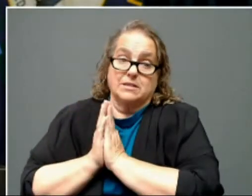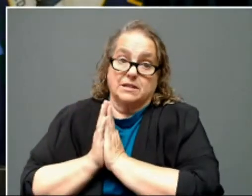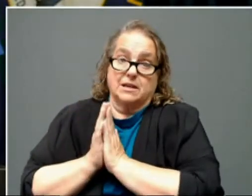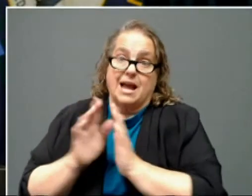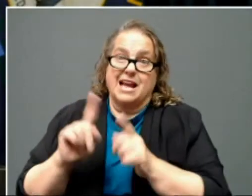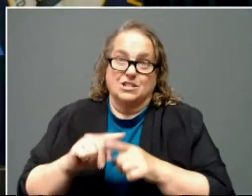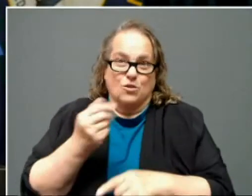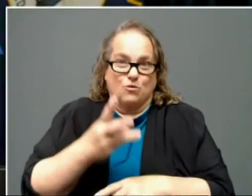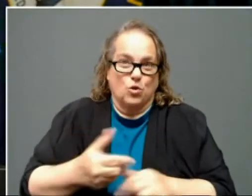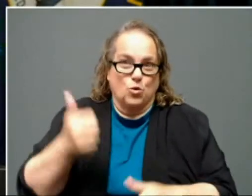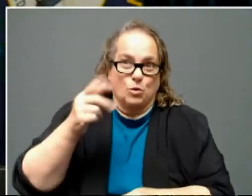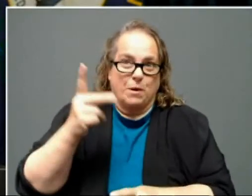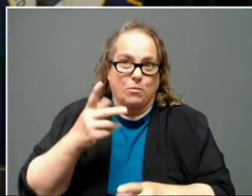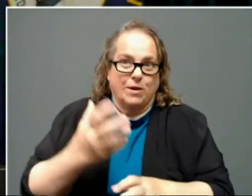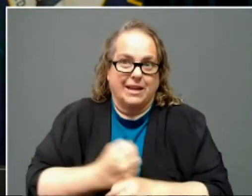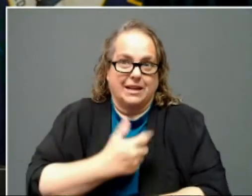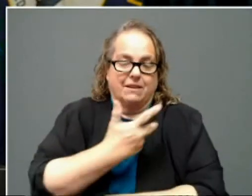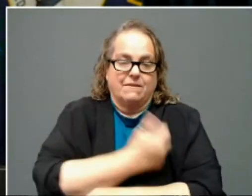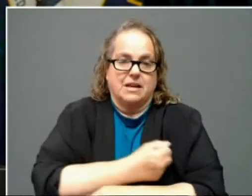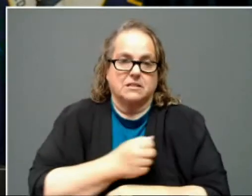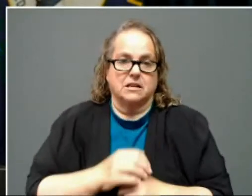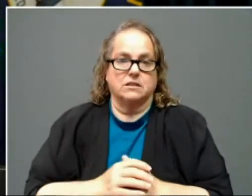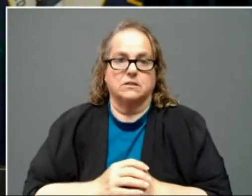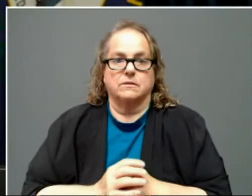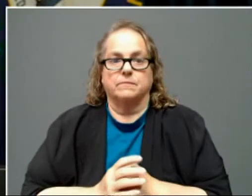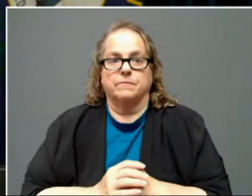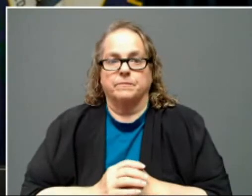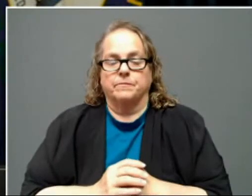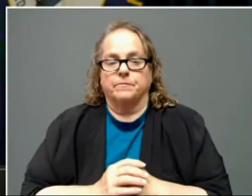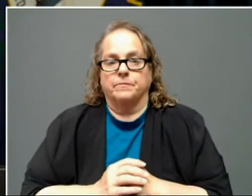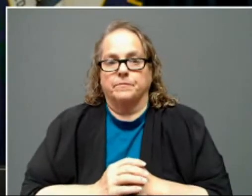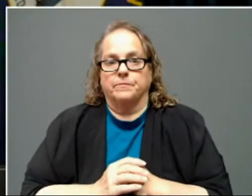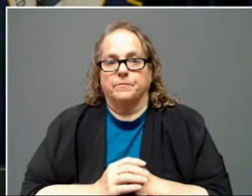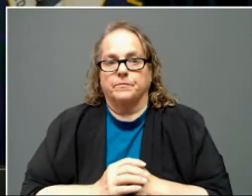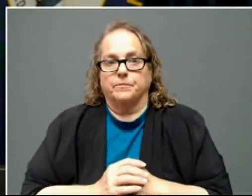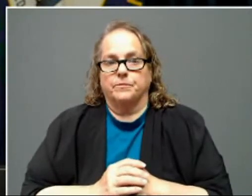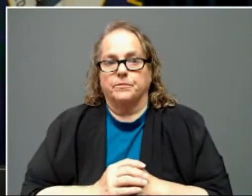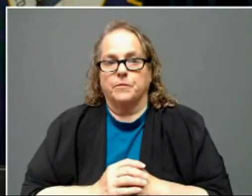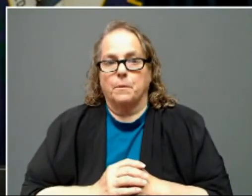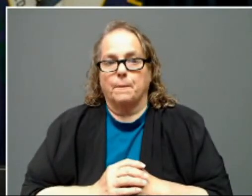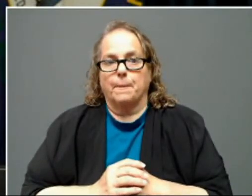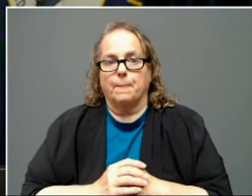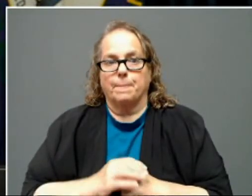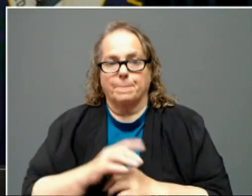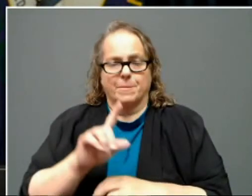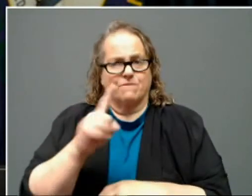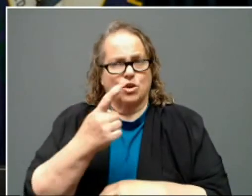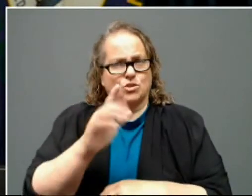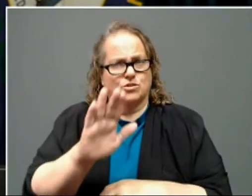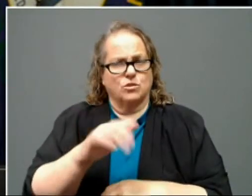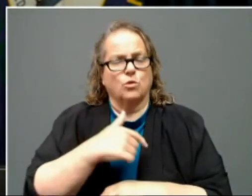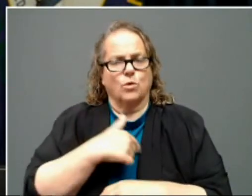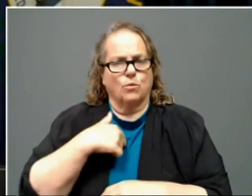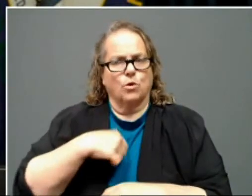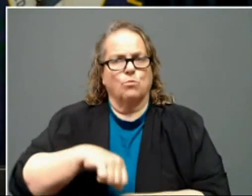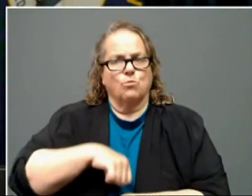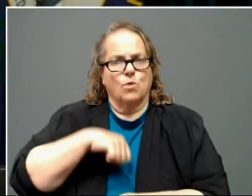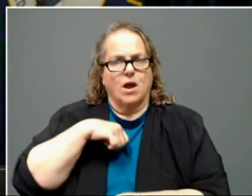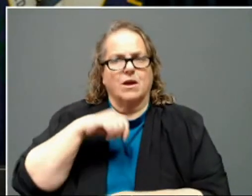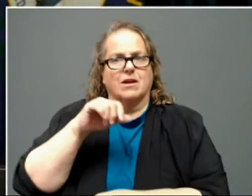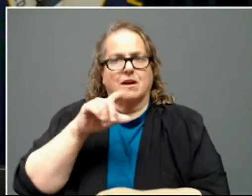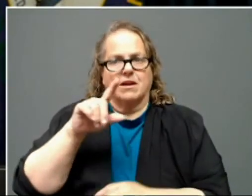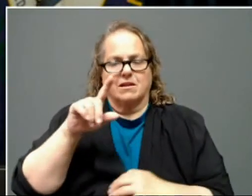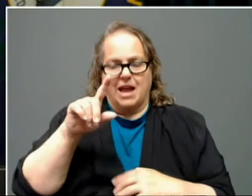So, first, let me say, we were proud as a Commonwealth to be able to host the Kentucky